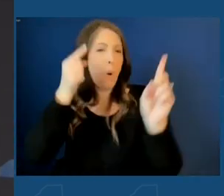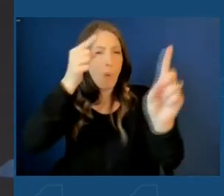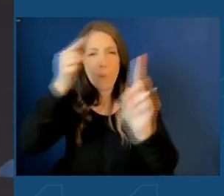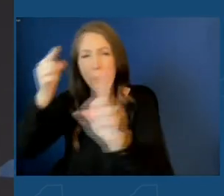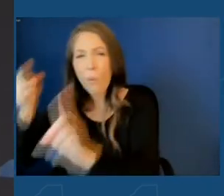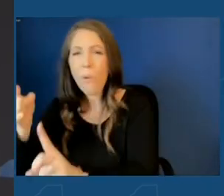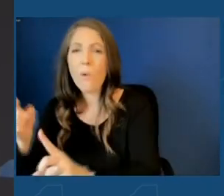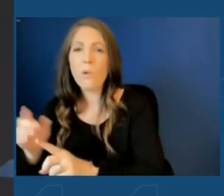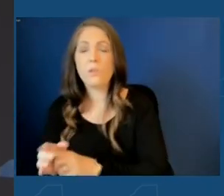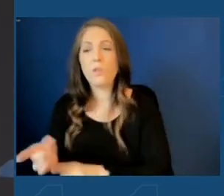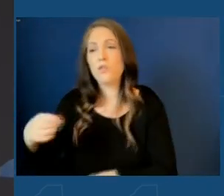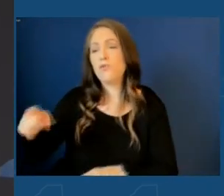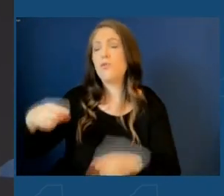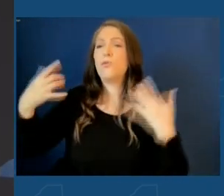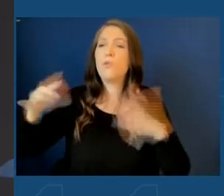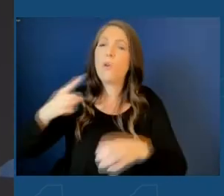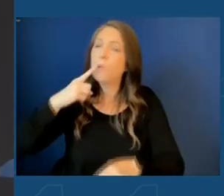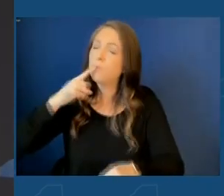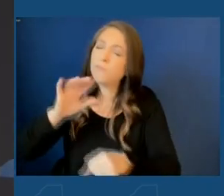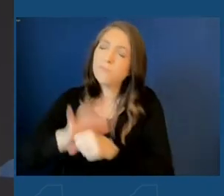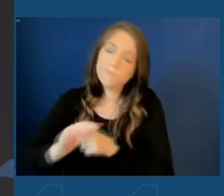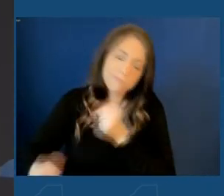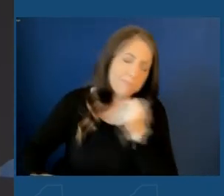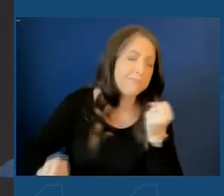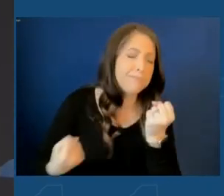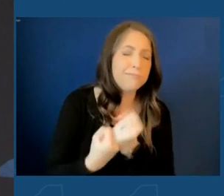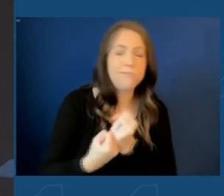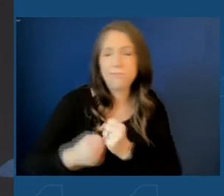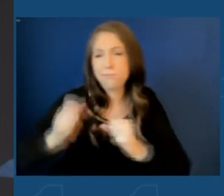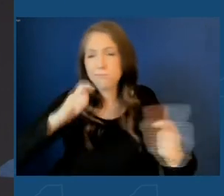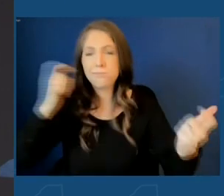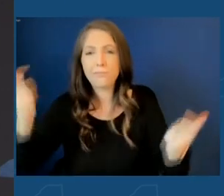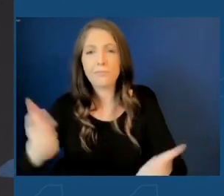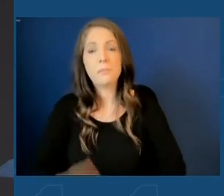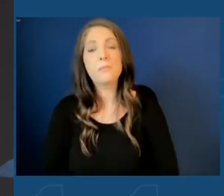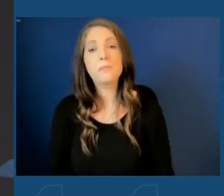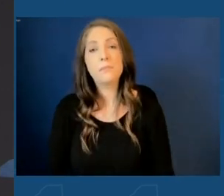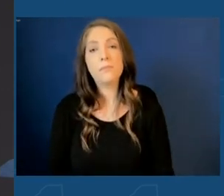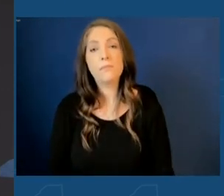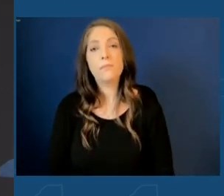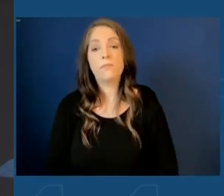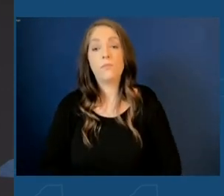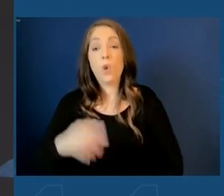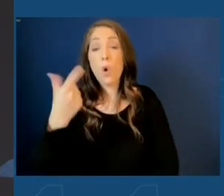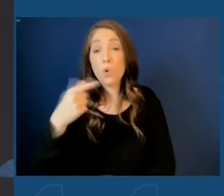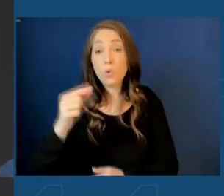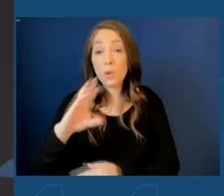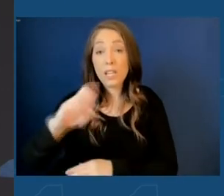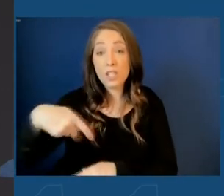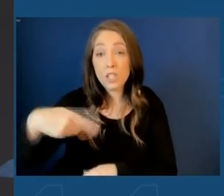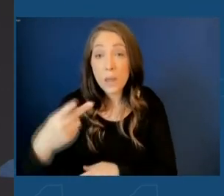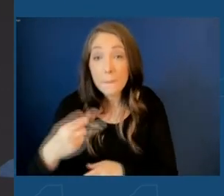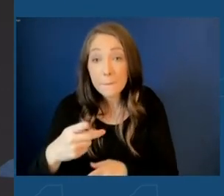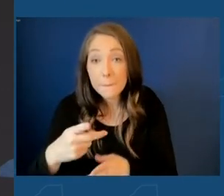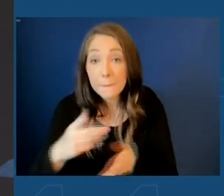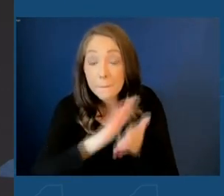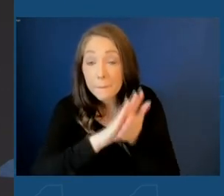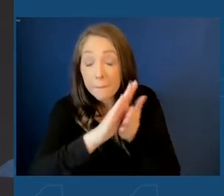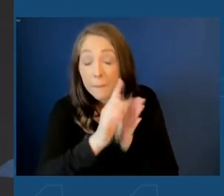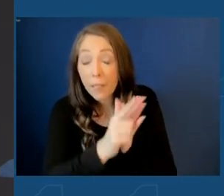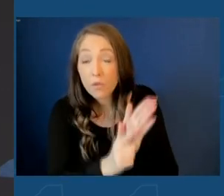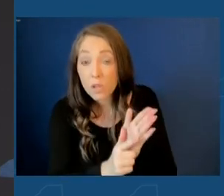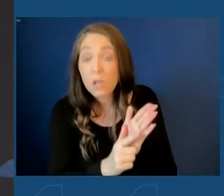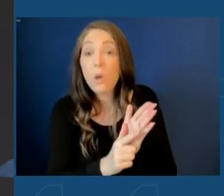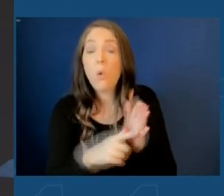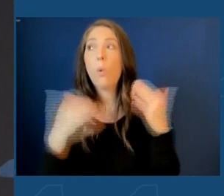and she has delivered in the biggest way. New York green chips legislation is breathtaking in both the scale